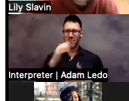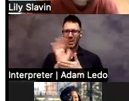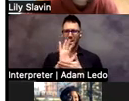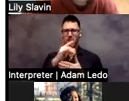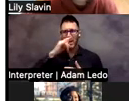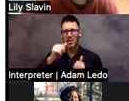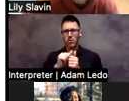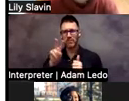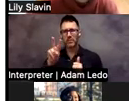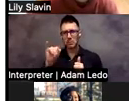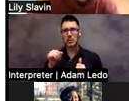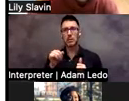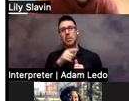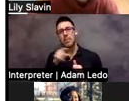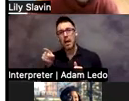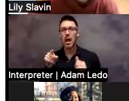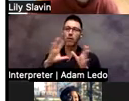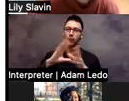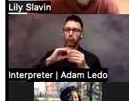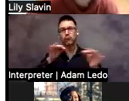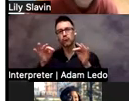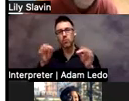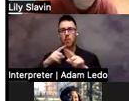about self-advocacy on our website.